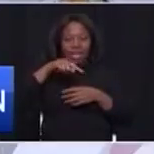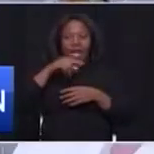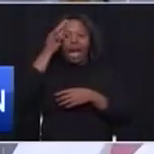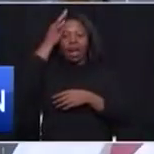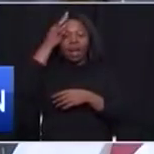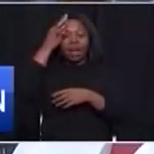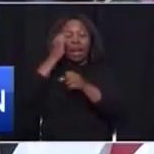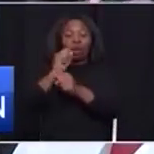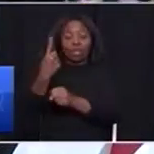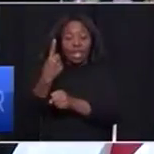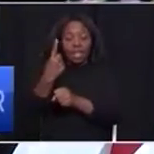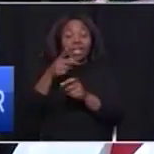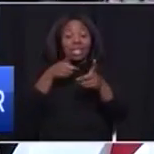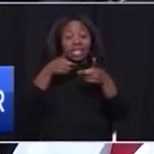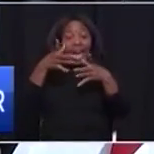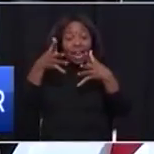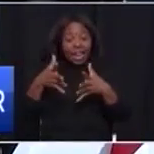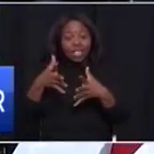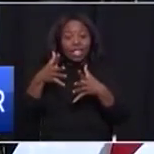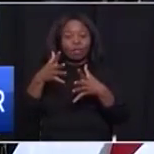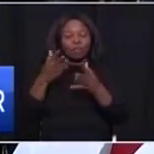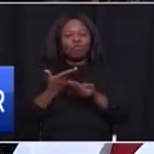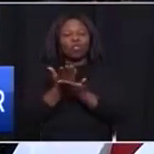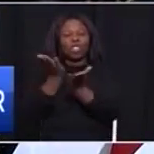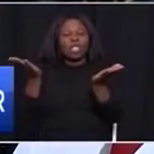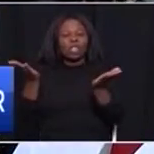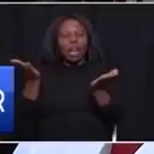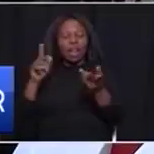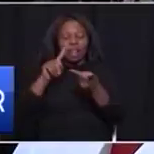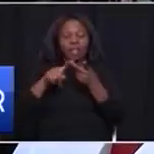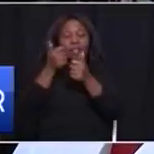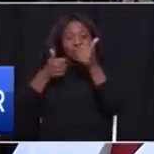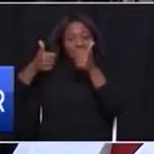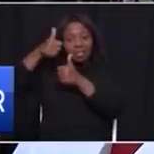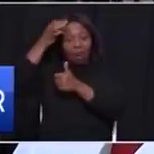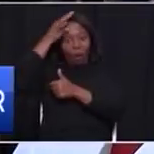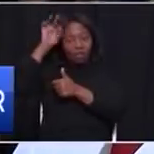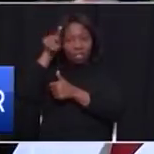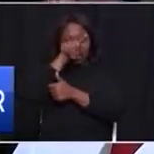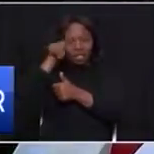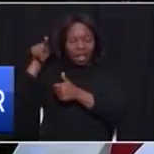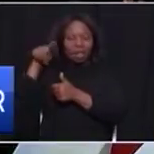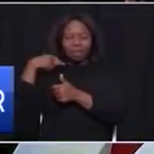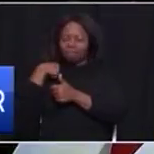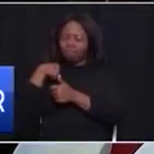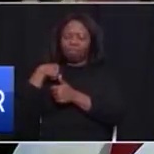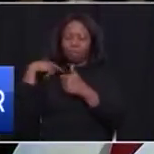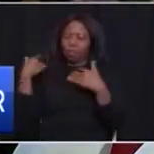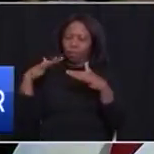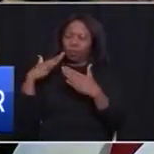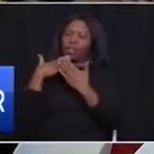administration the director general of our province and the senior officials I'm grateful to you all